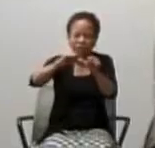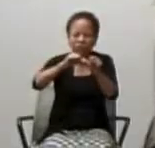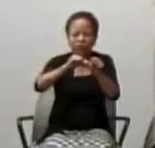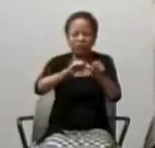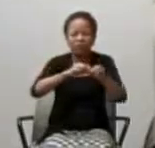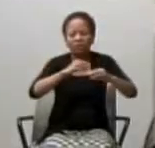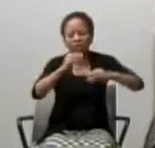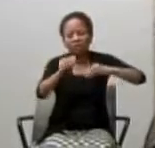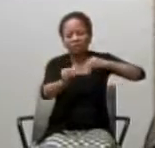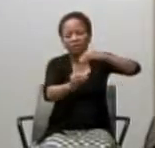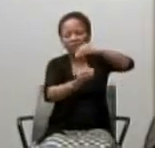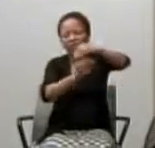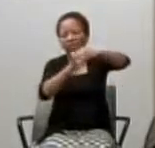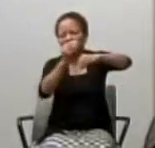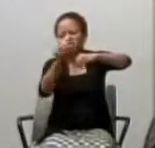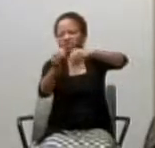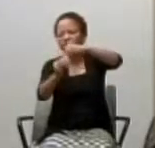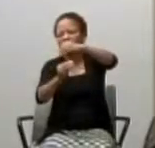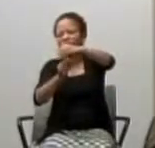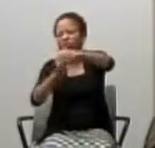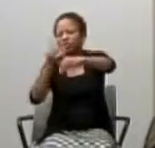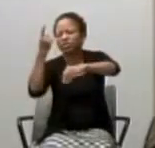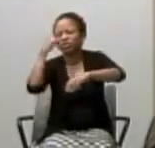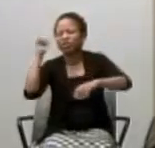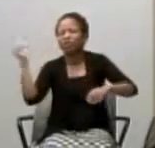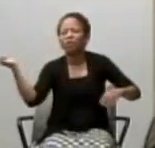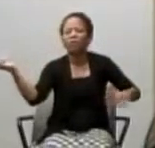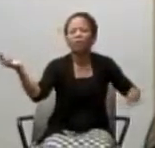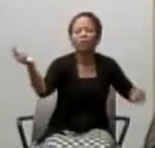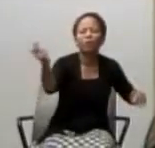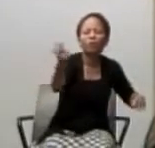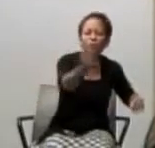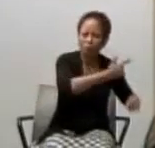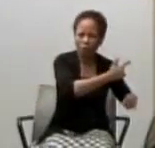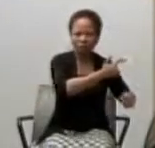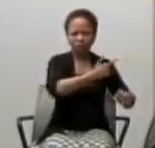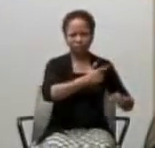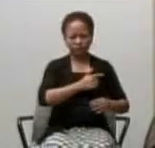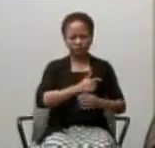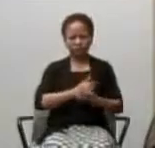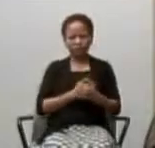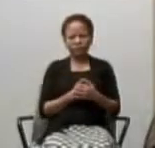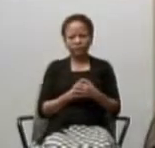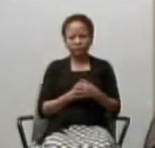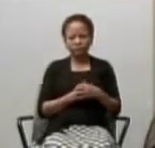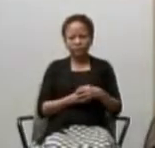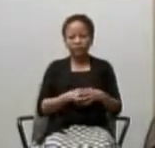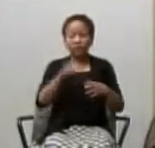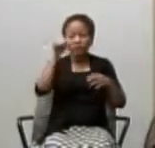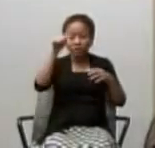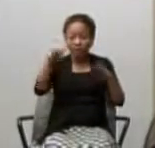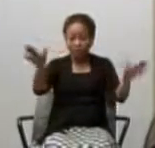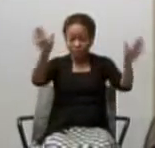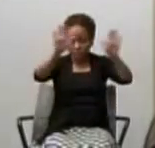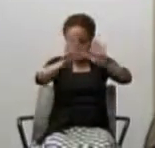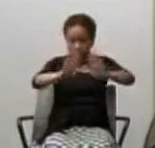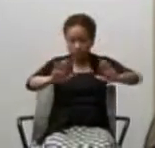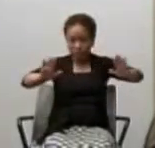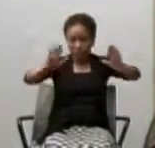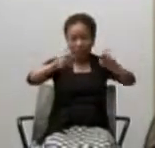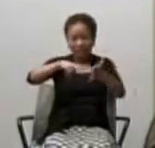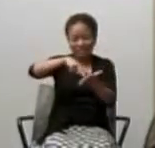heart for all of us. We celebrate this Ascension Sunday because it says to us